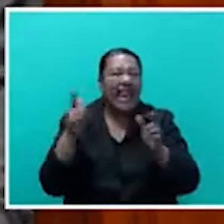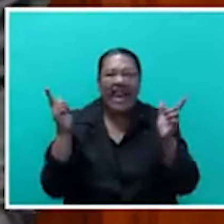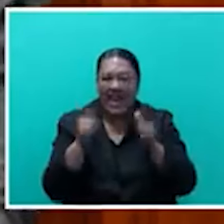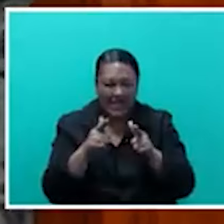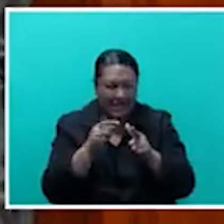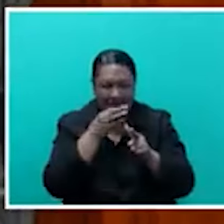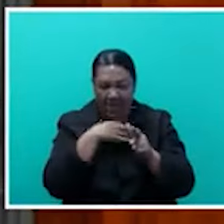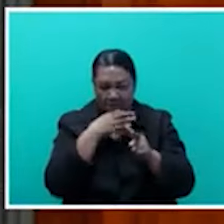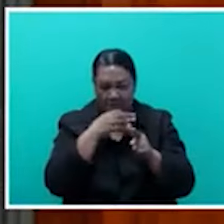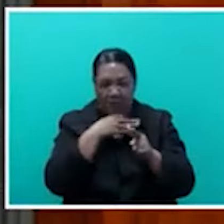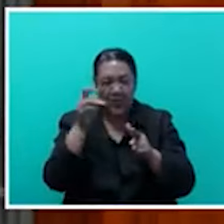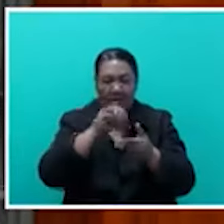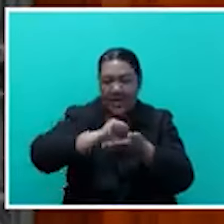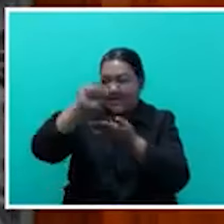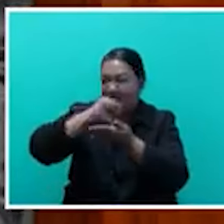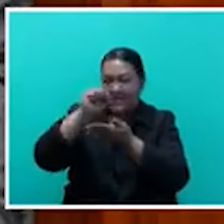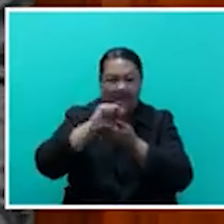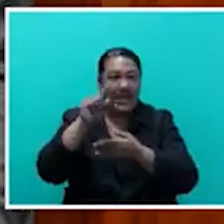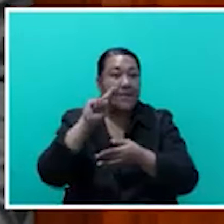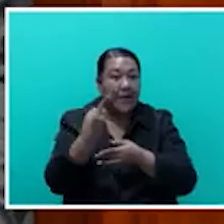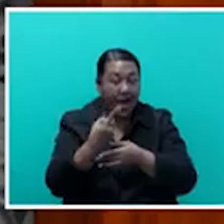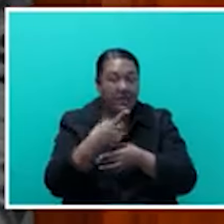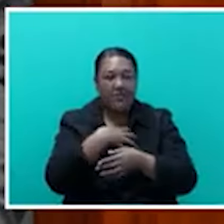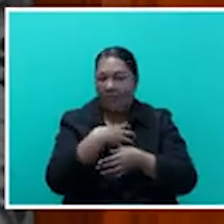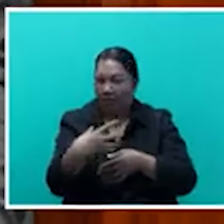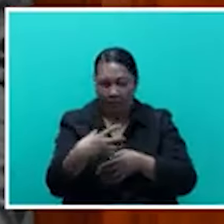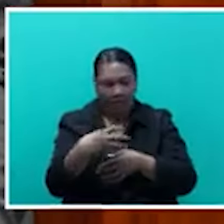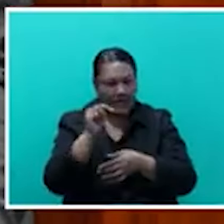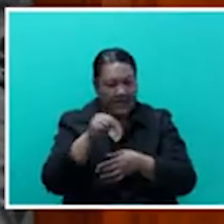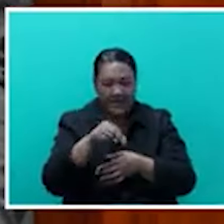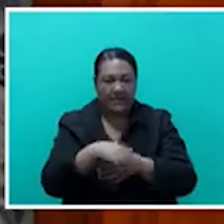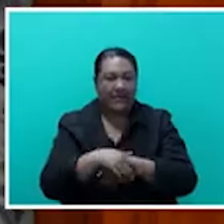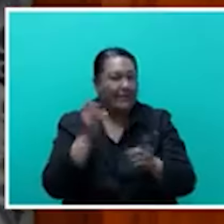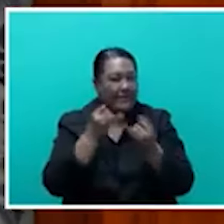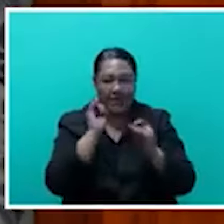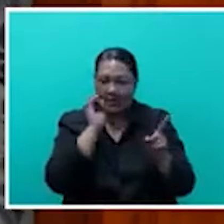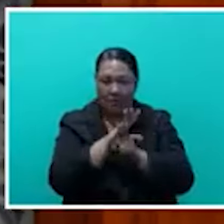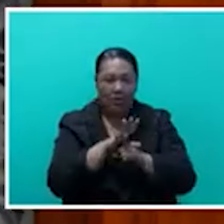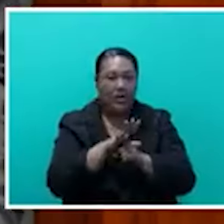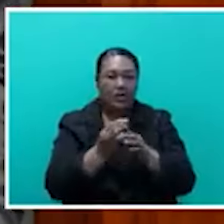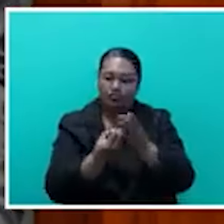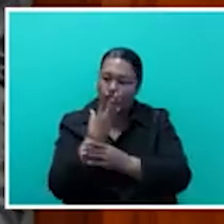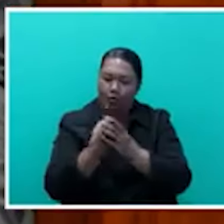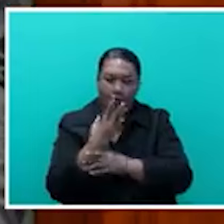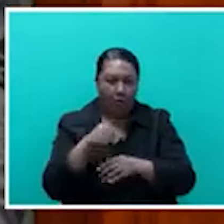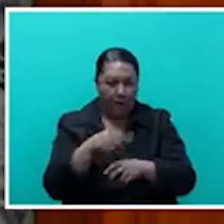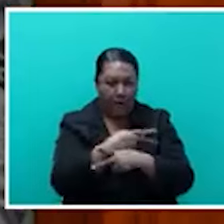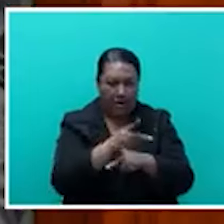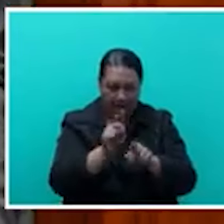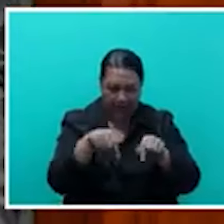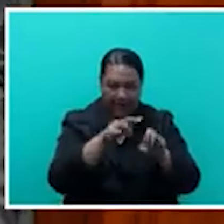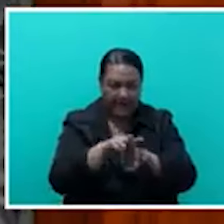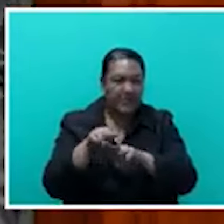region and these kinds of missions are important for us to grow our export sector. But at the same time, Honourable Speaker, the